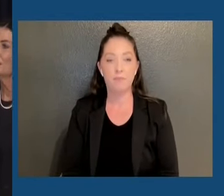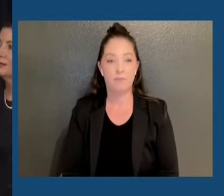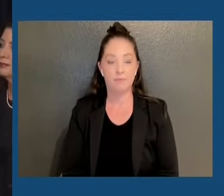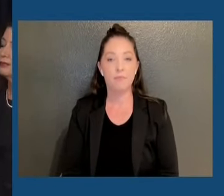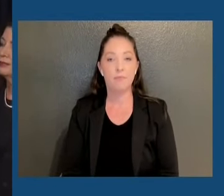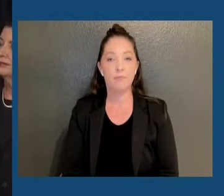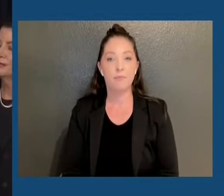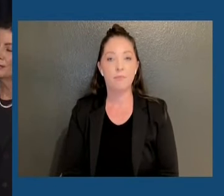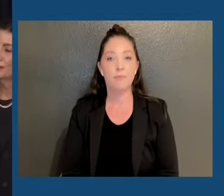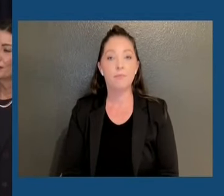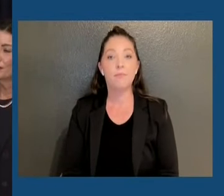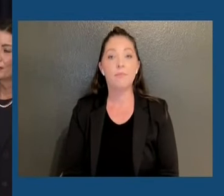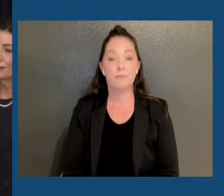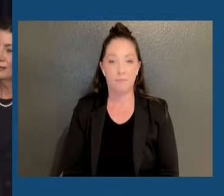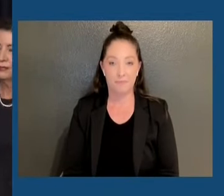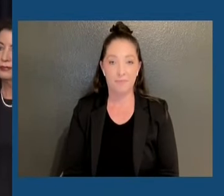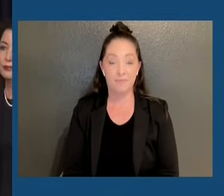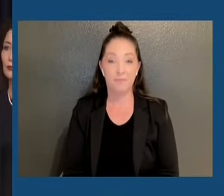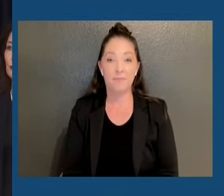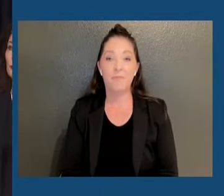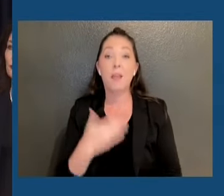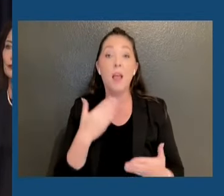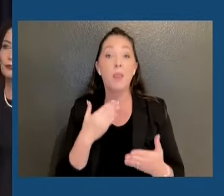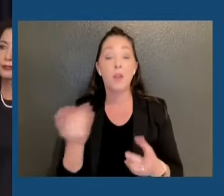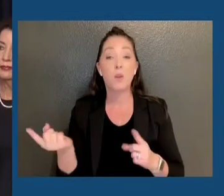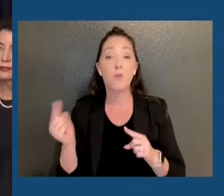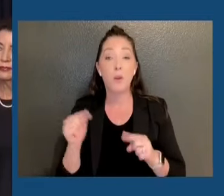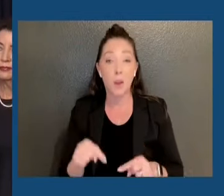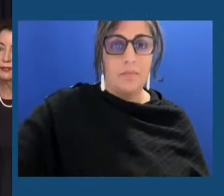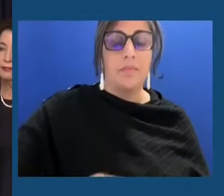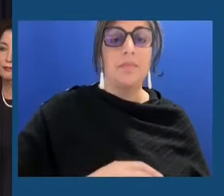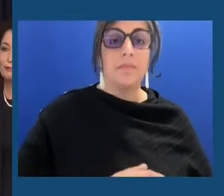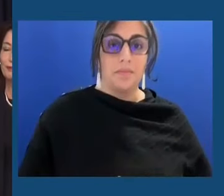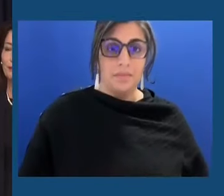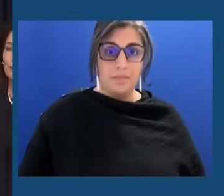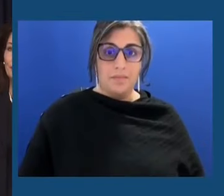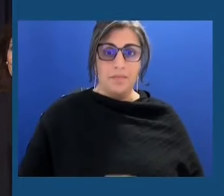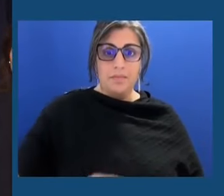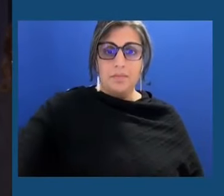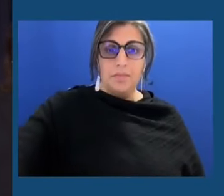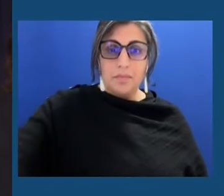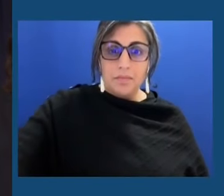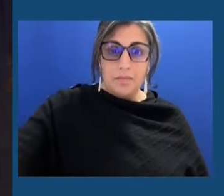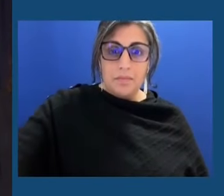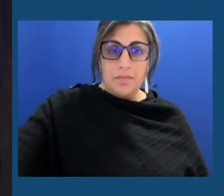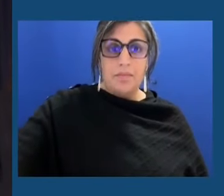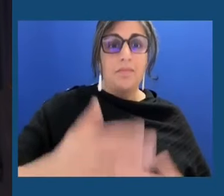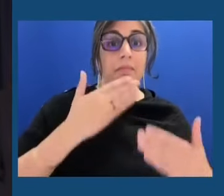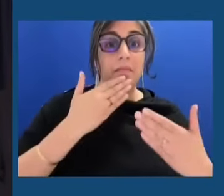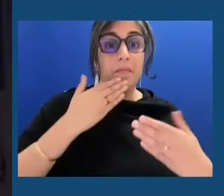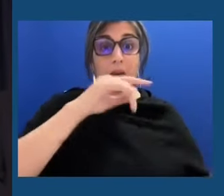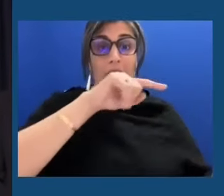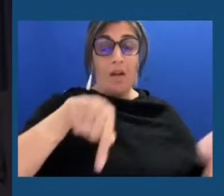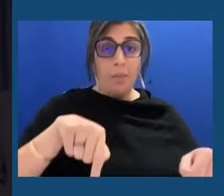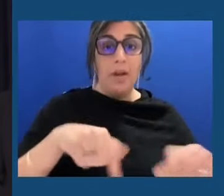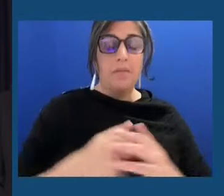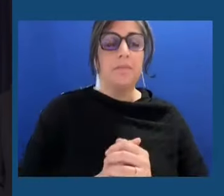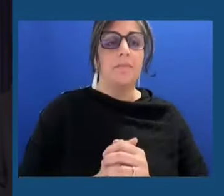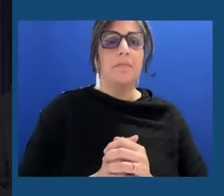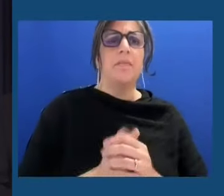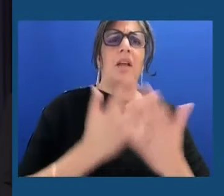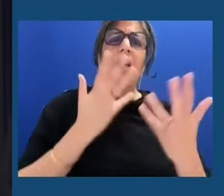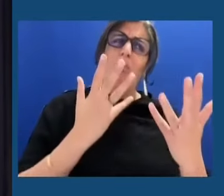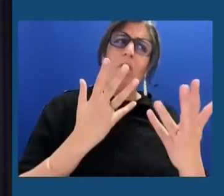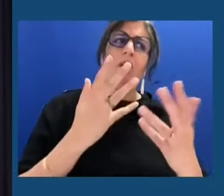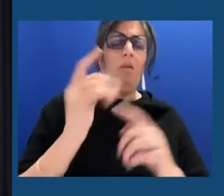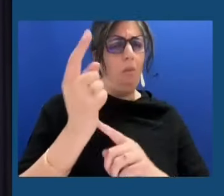Thank you all for coming, and thank you, Governor, for convening us. I want to take a moment to thank everyone who ran for office,